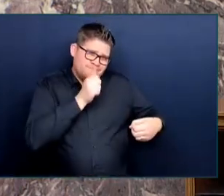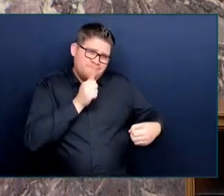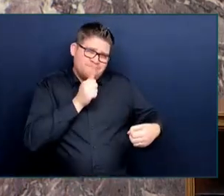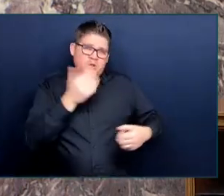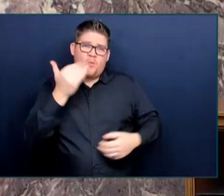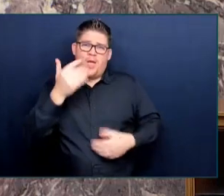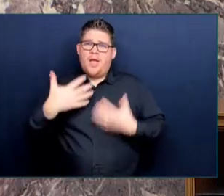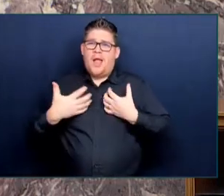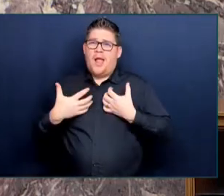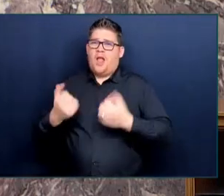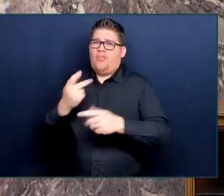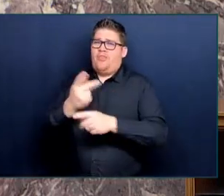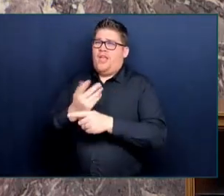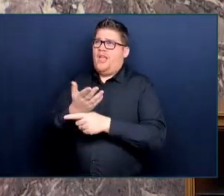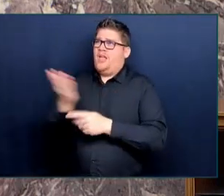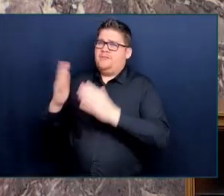government.